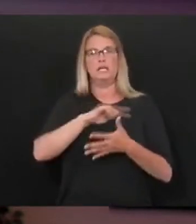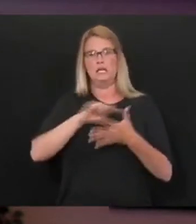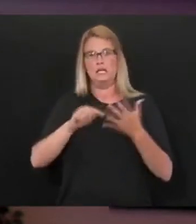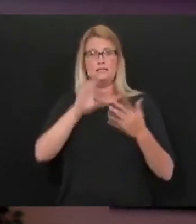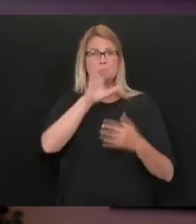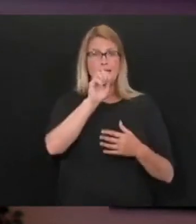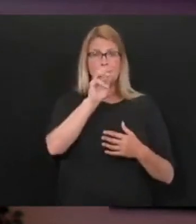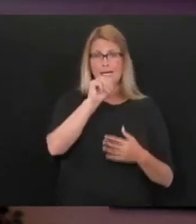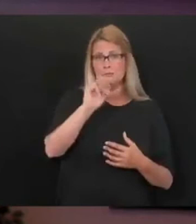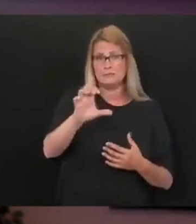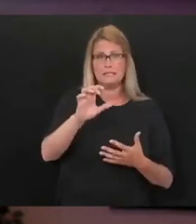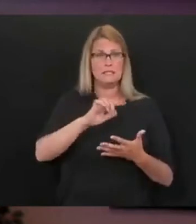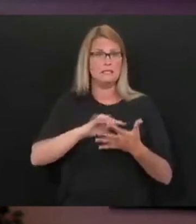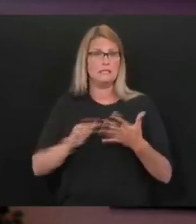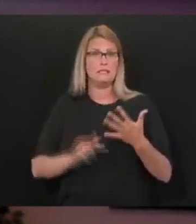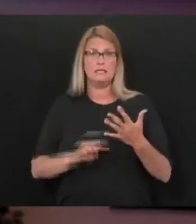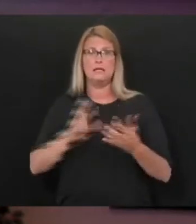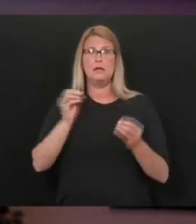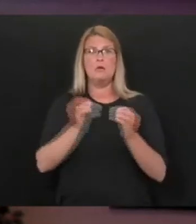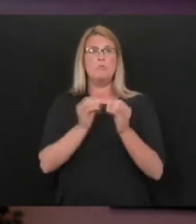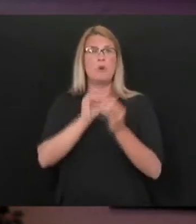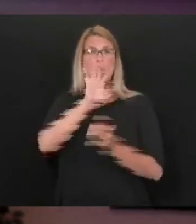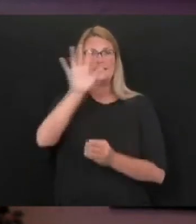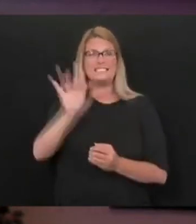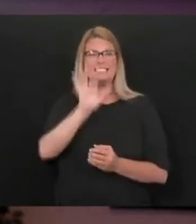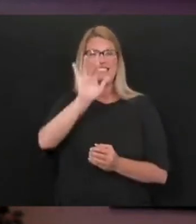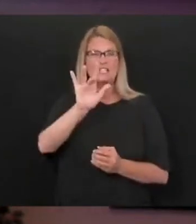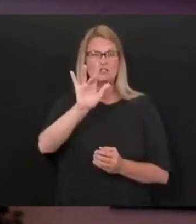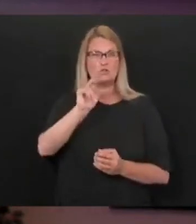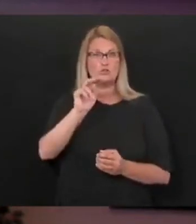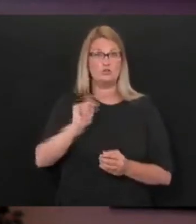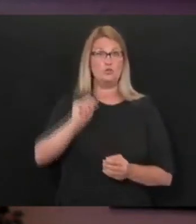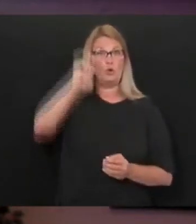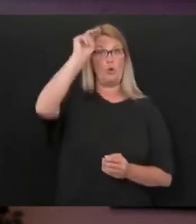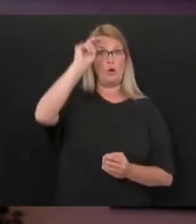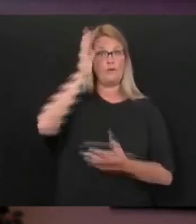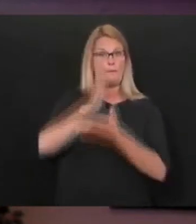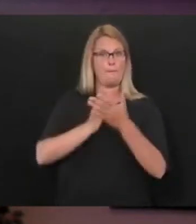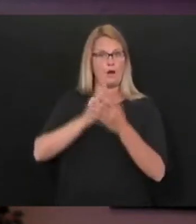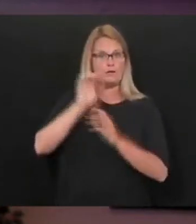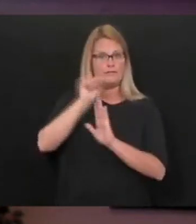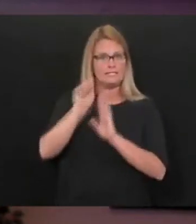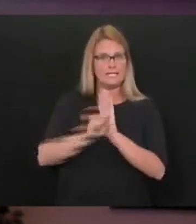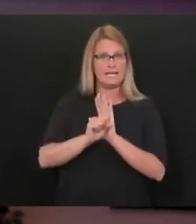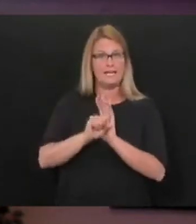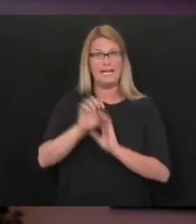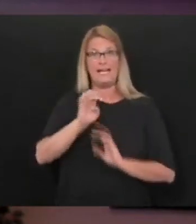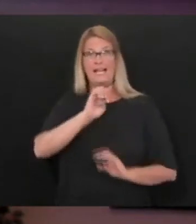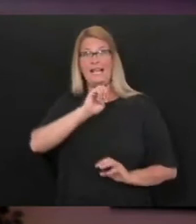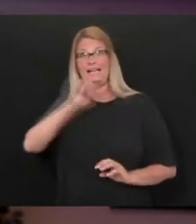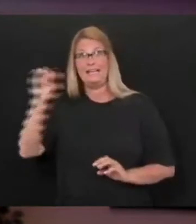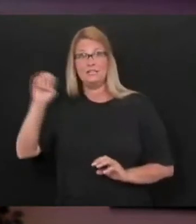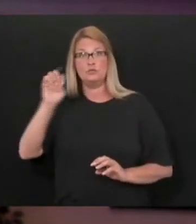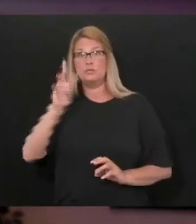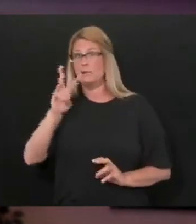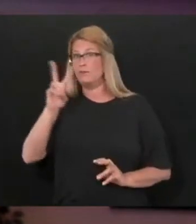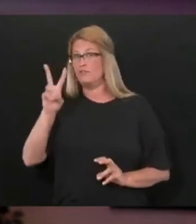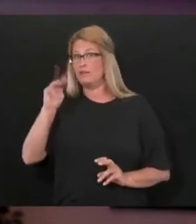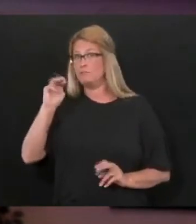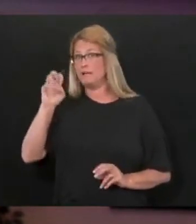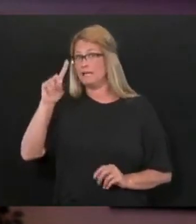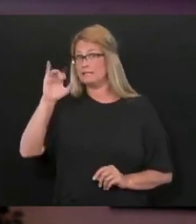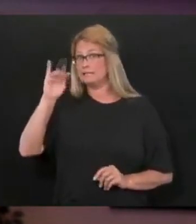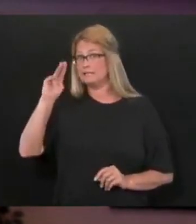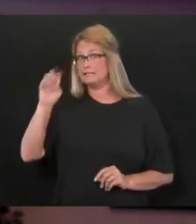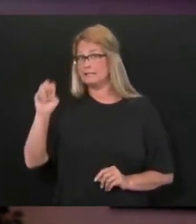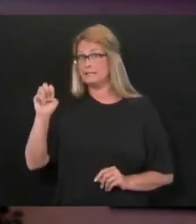of central to north central to northern part of the state, and eastern part of the state with WVU Medicine. And what